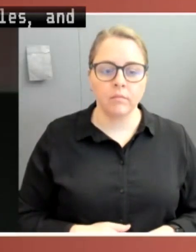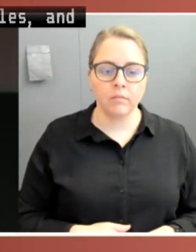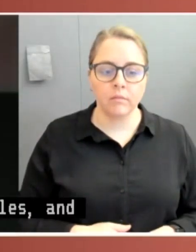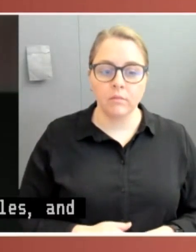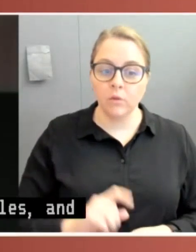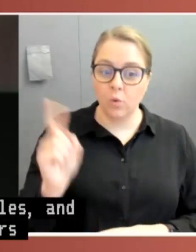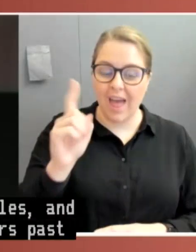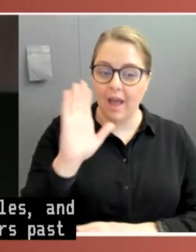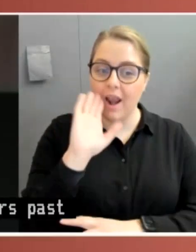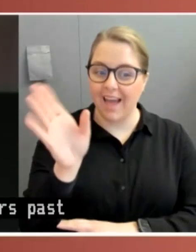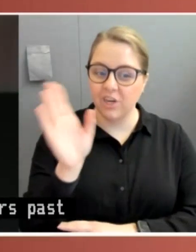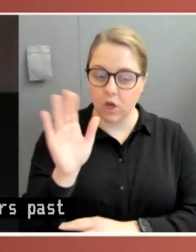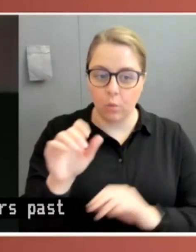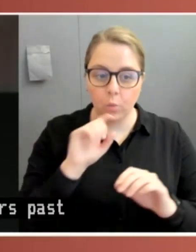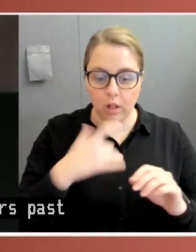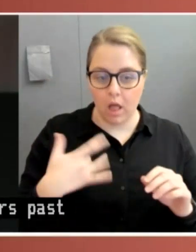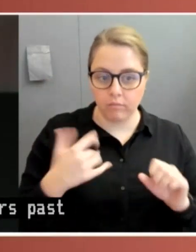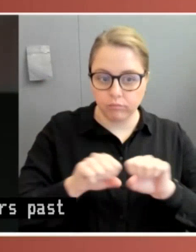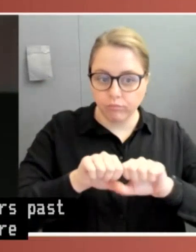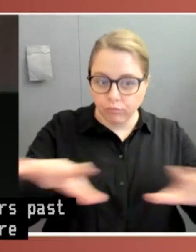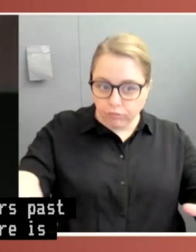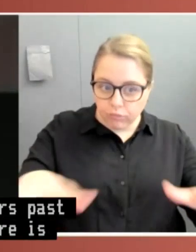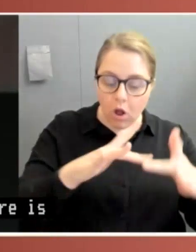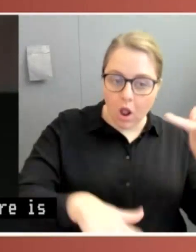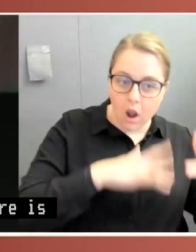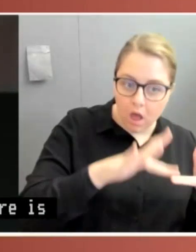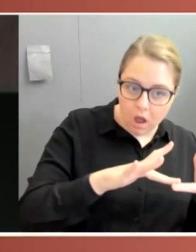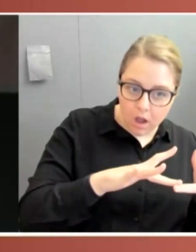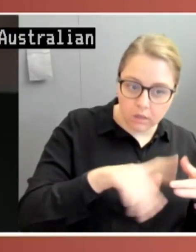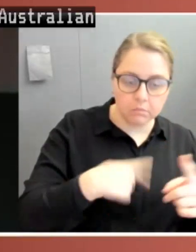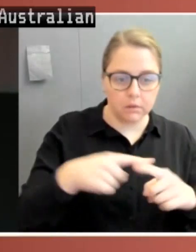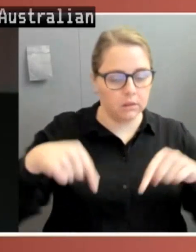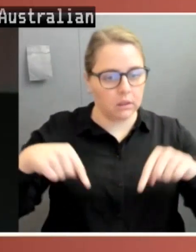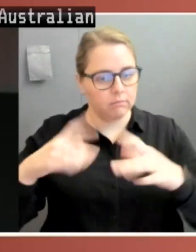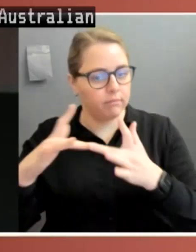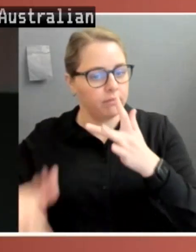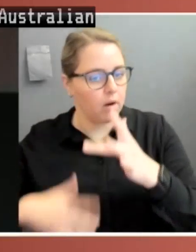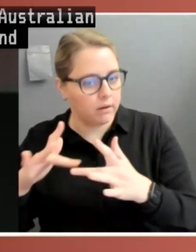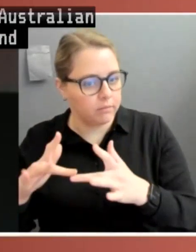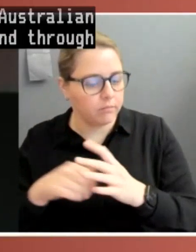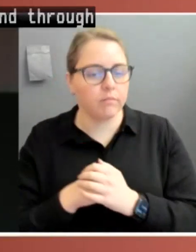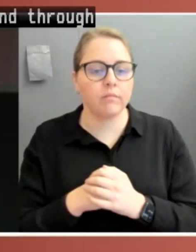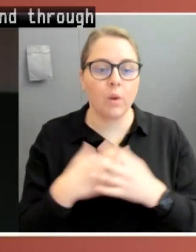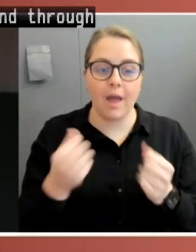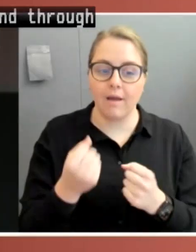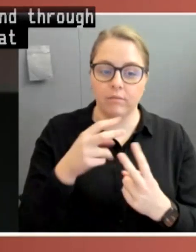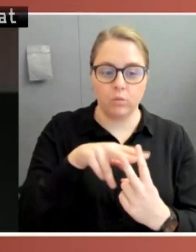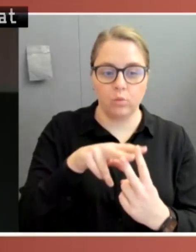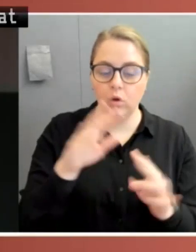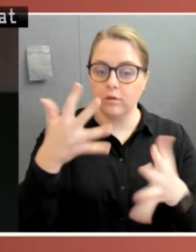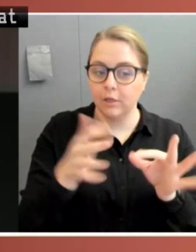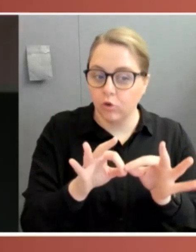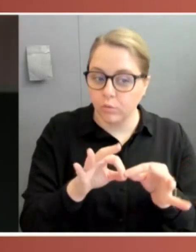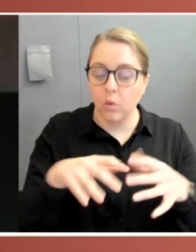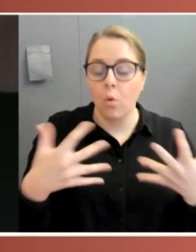Australian Parliament House website and through the broadcast system here at Parliament House. It's also being Auslan interpreted and captioned.